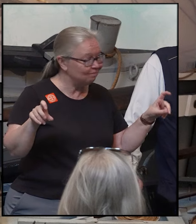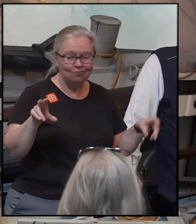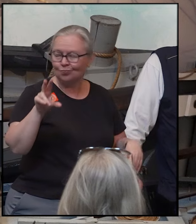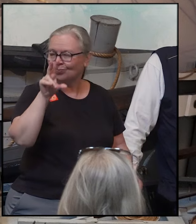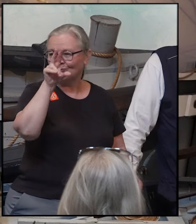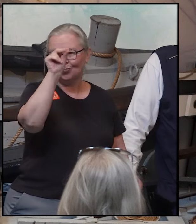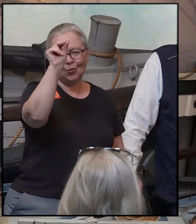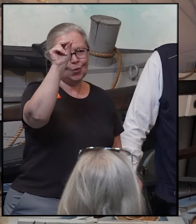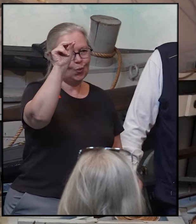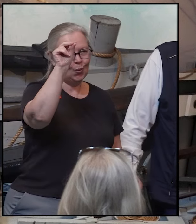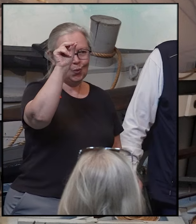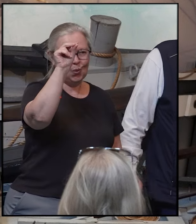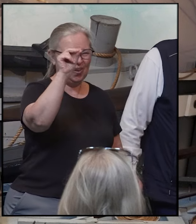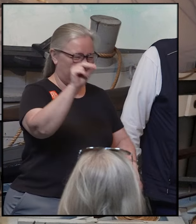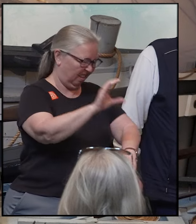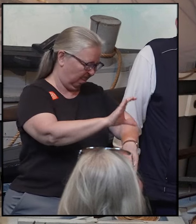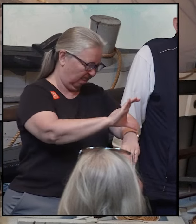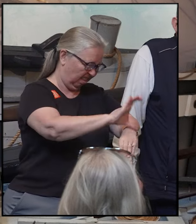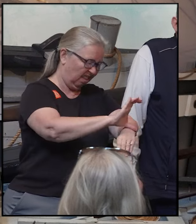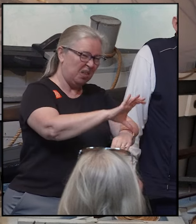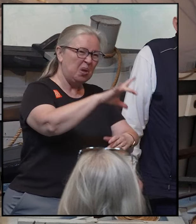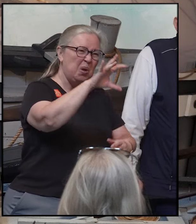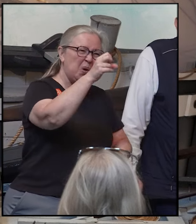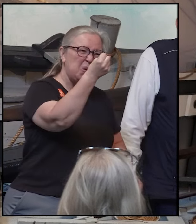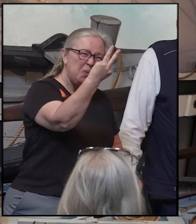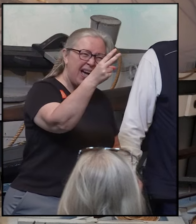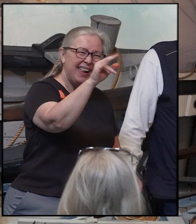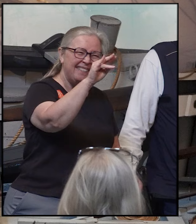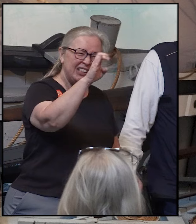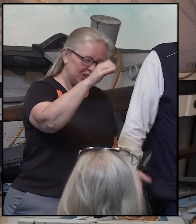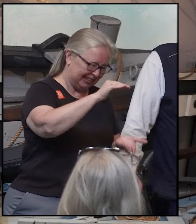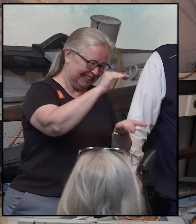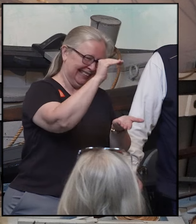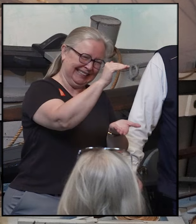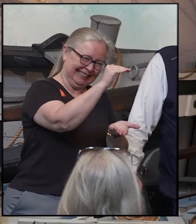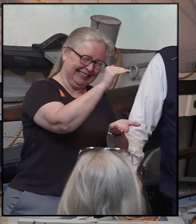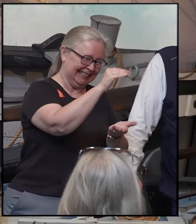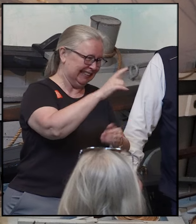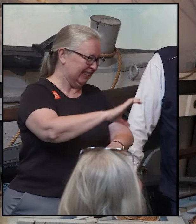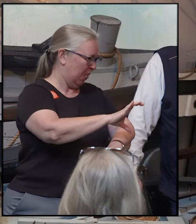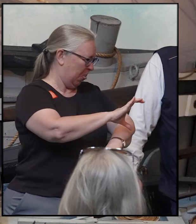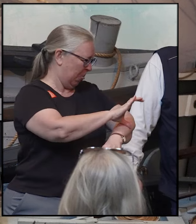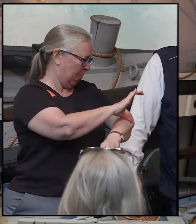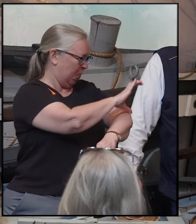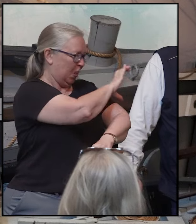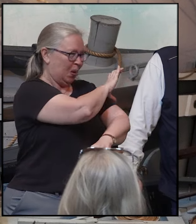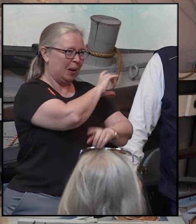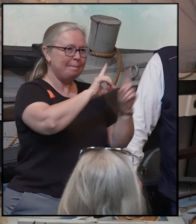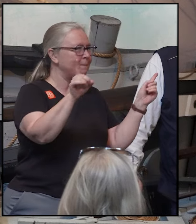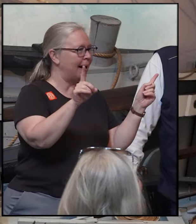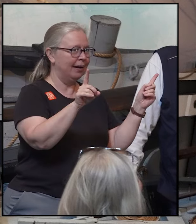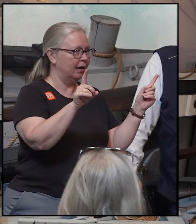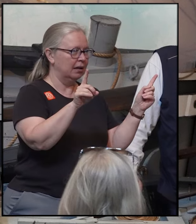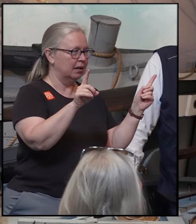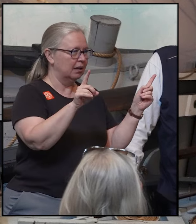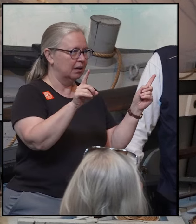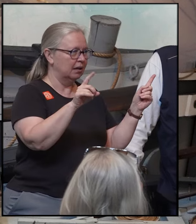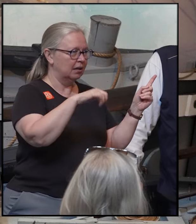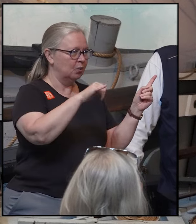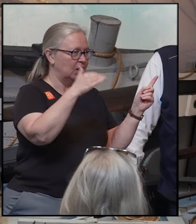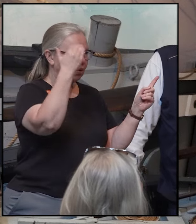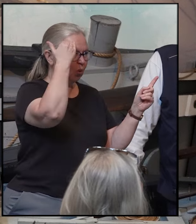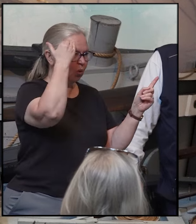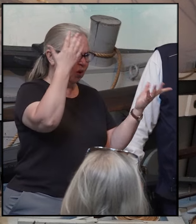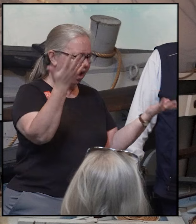No, its blubber is at least 12 inches thick. But the whale knows something happened.